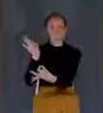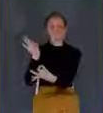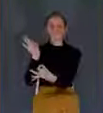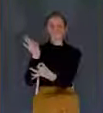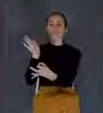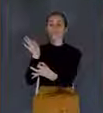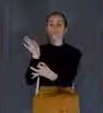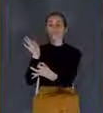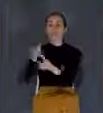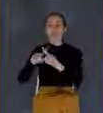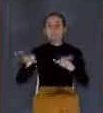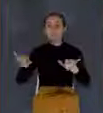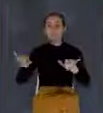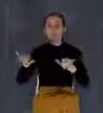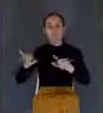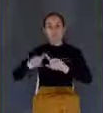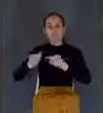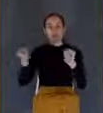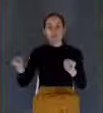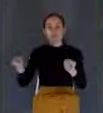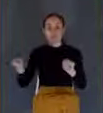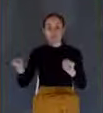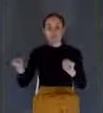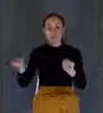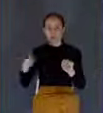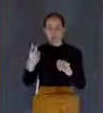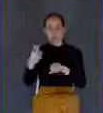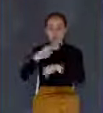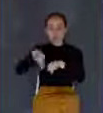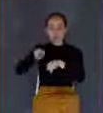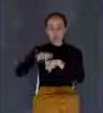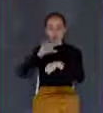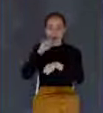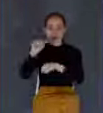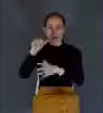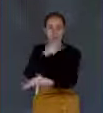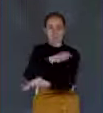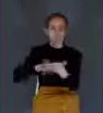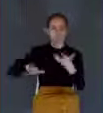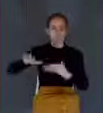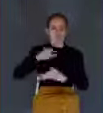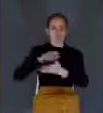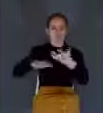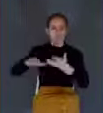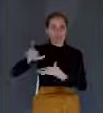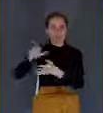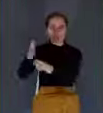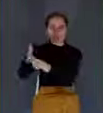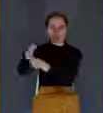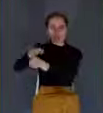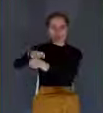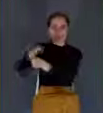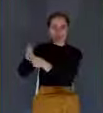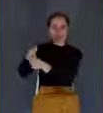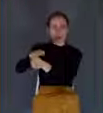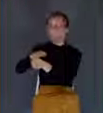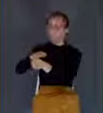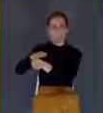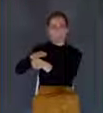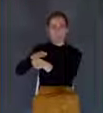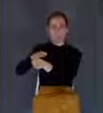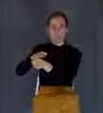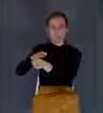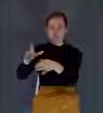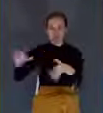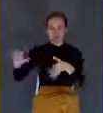they're distinct. The two natures are not blended so as to render a deified human or a